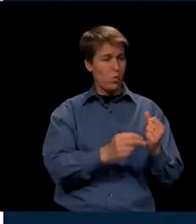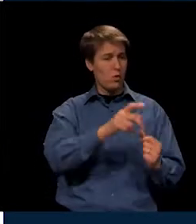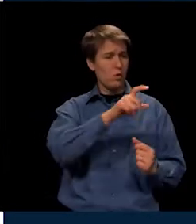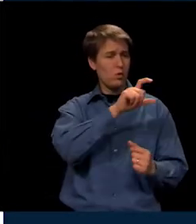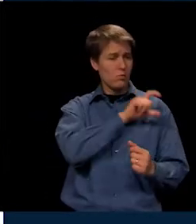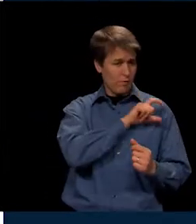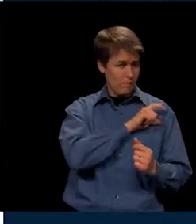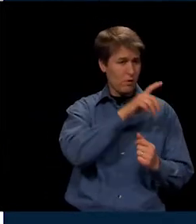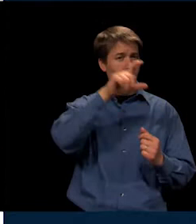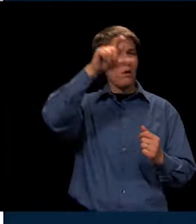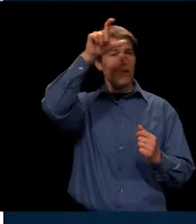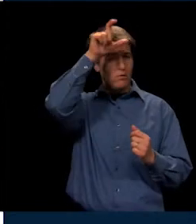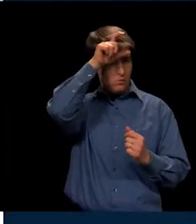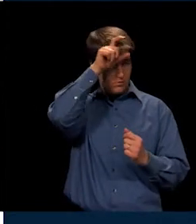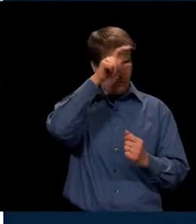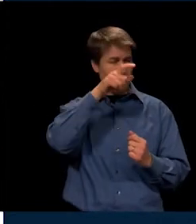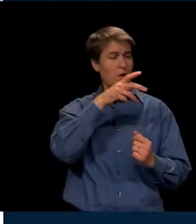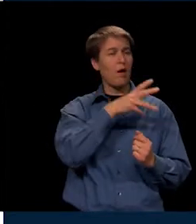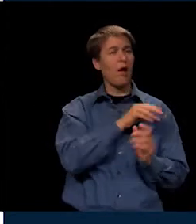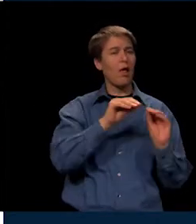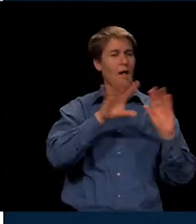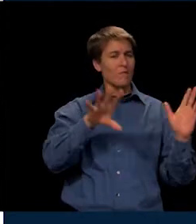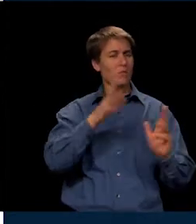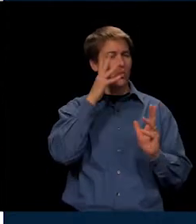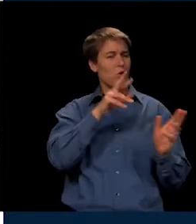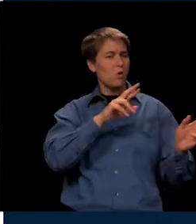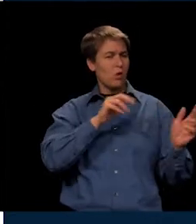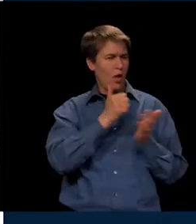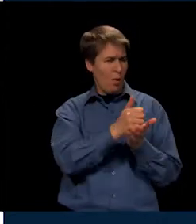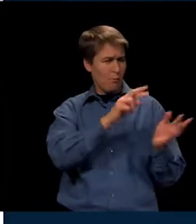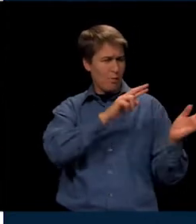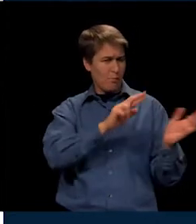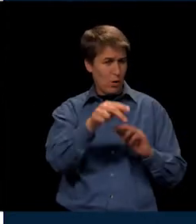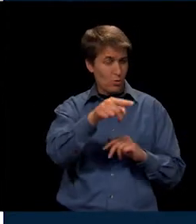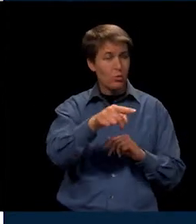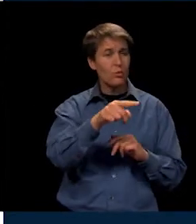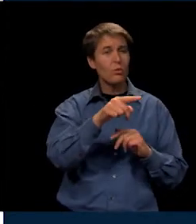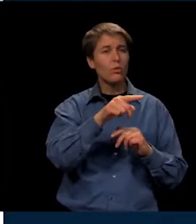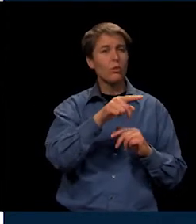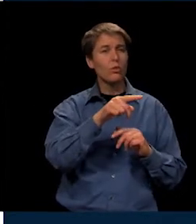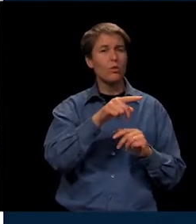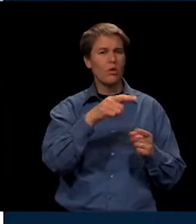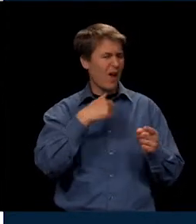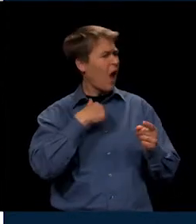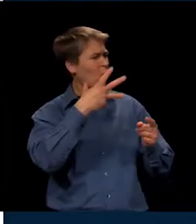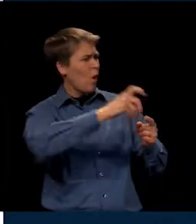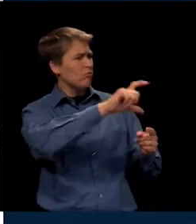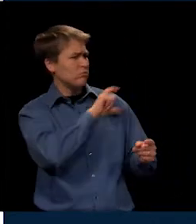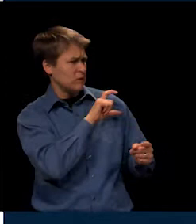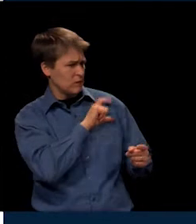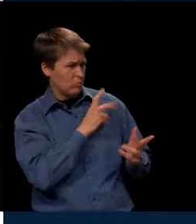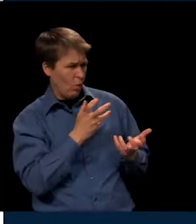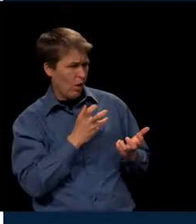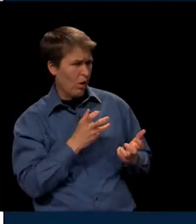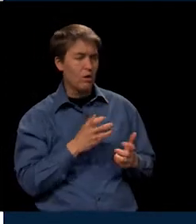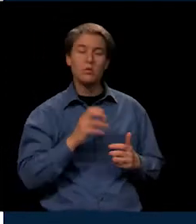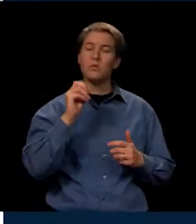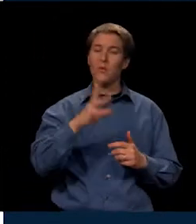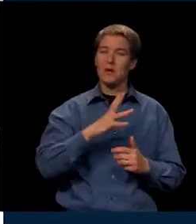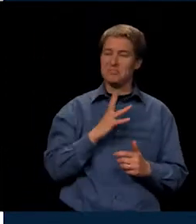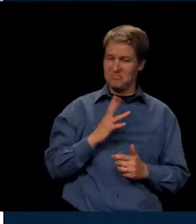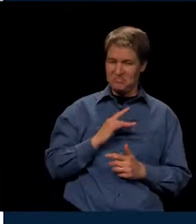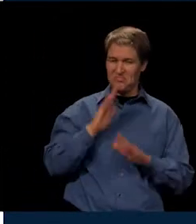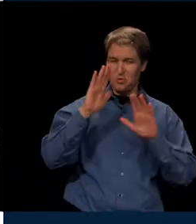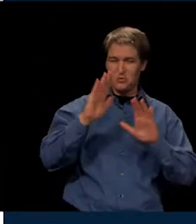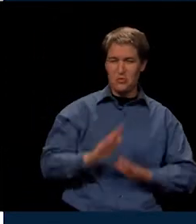and fire safety, and obviously it's going to prepare you. I want to be a police. You want to be a officer? That's a great